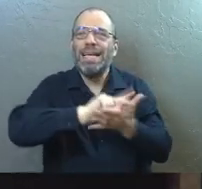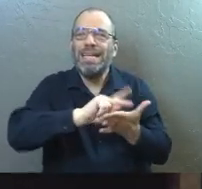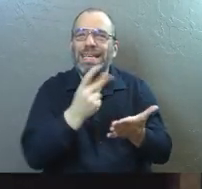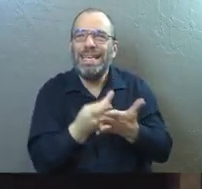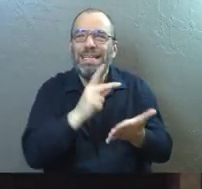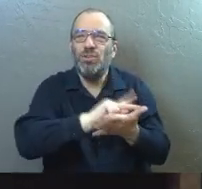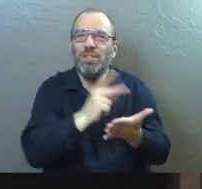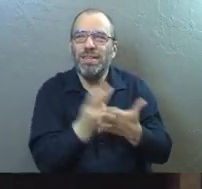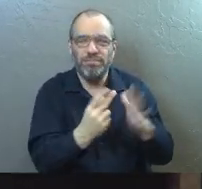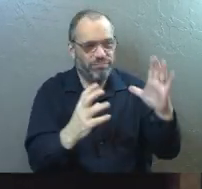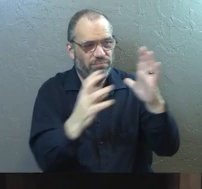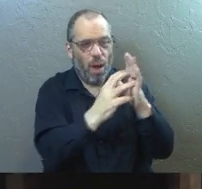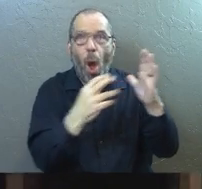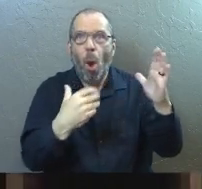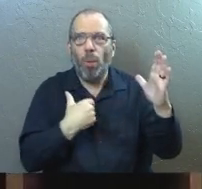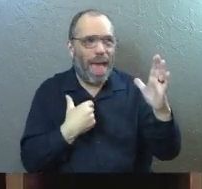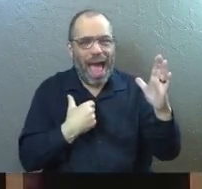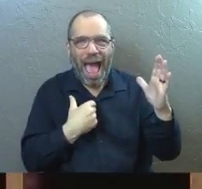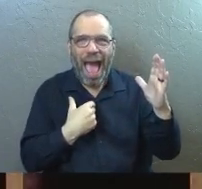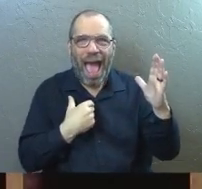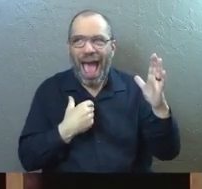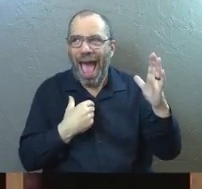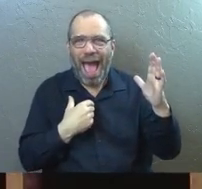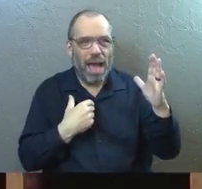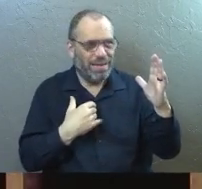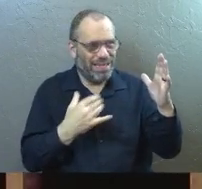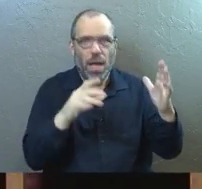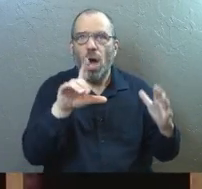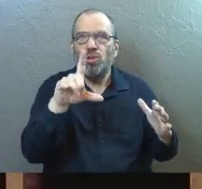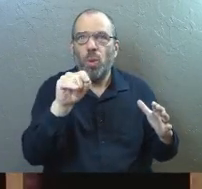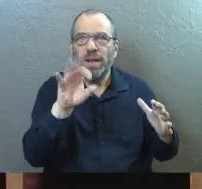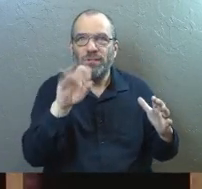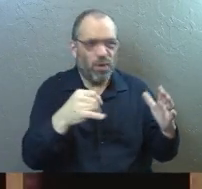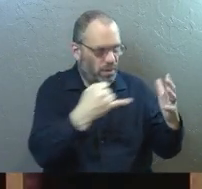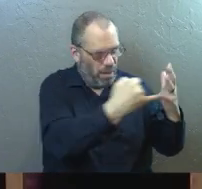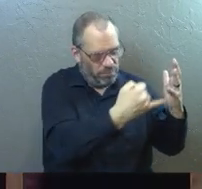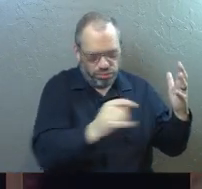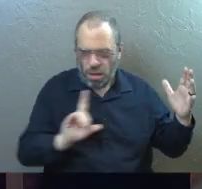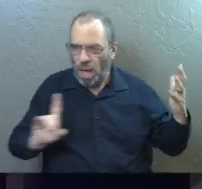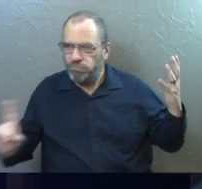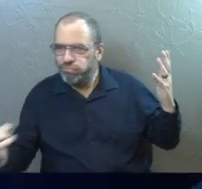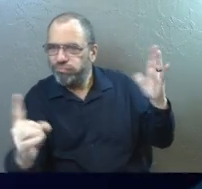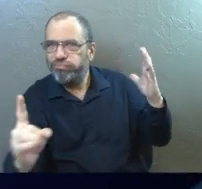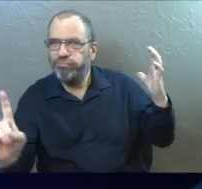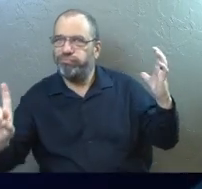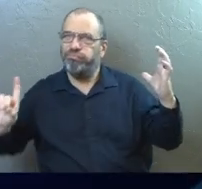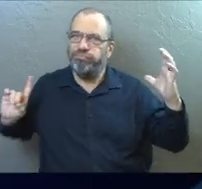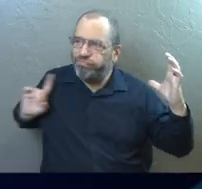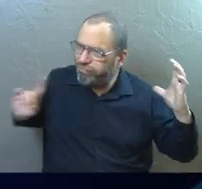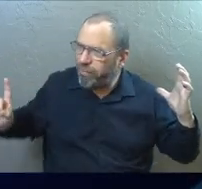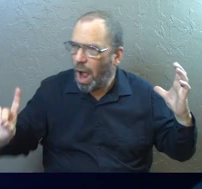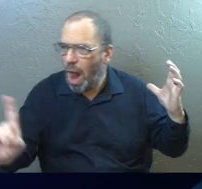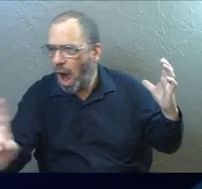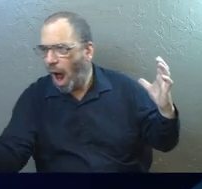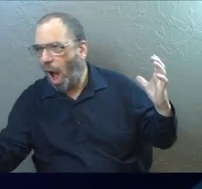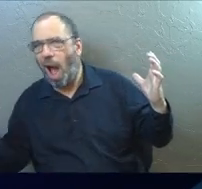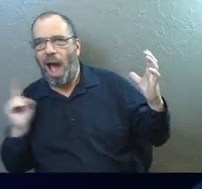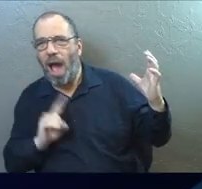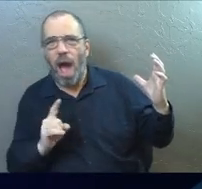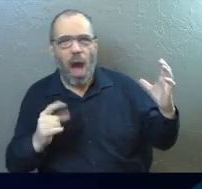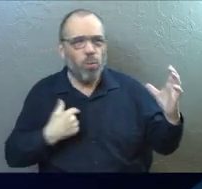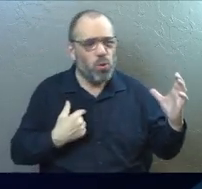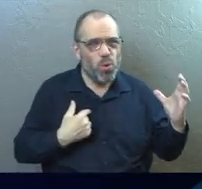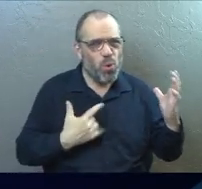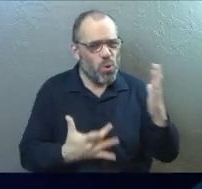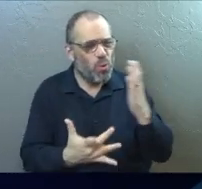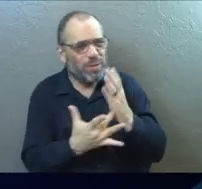we thought we were super cool because we had like a, a 20 foot cord and you could go pacing around the house, talking to people on the phone. We were